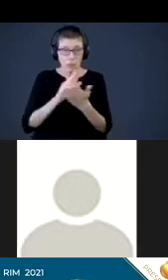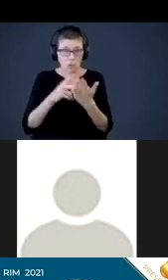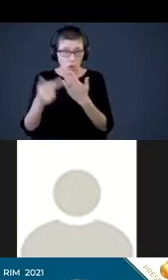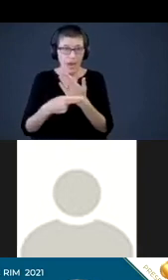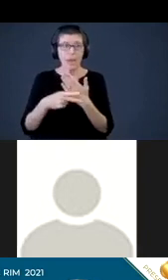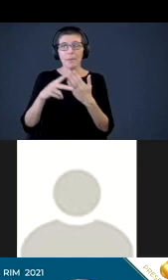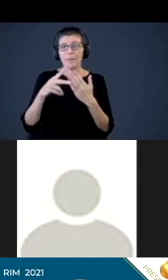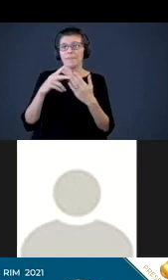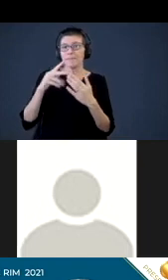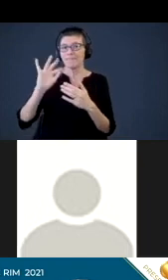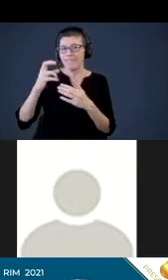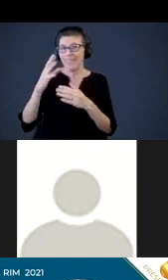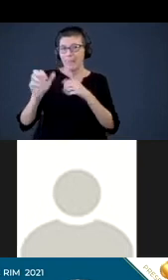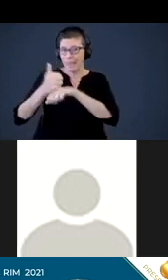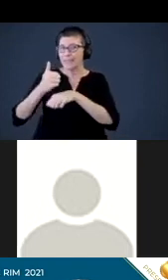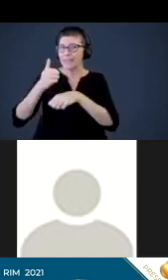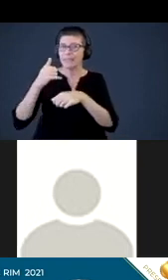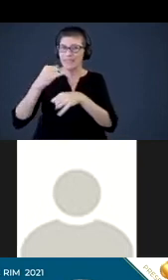institutions, and in the community.